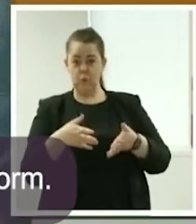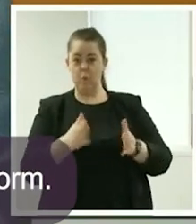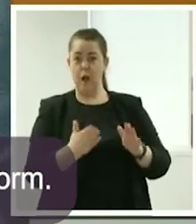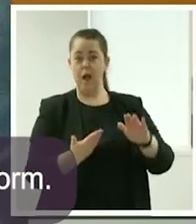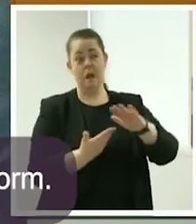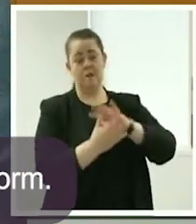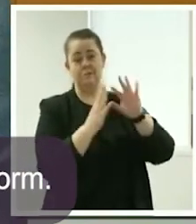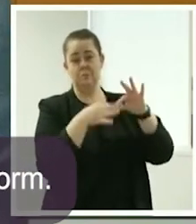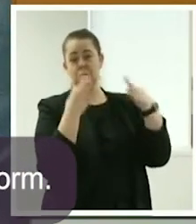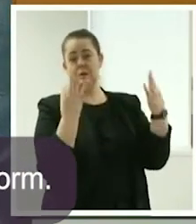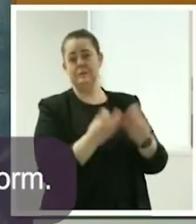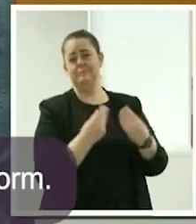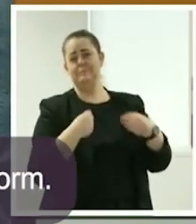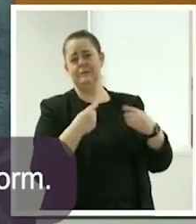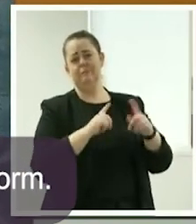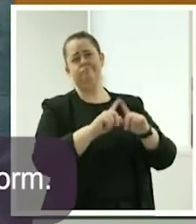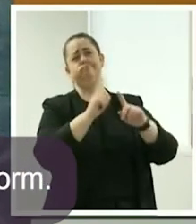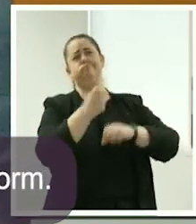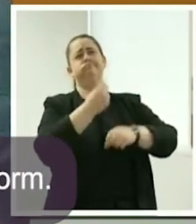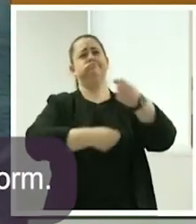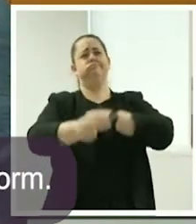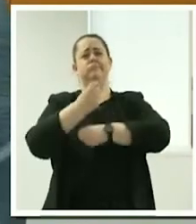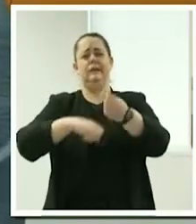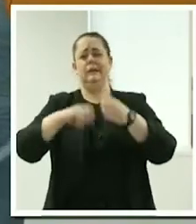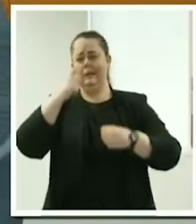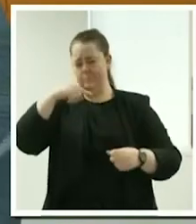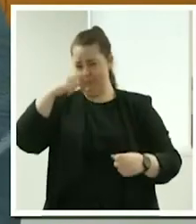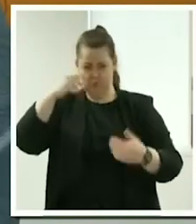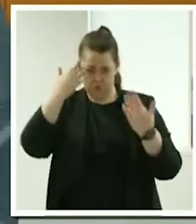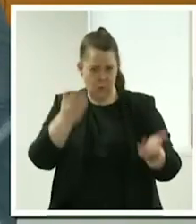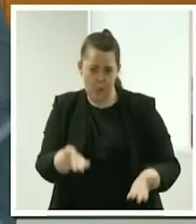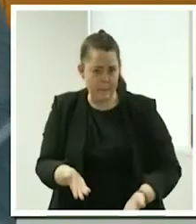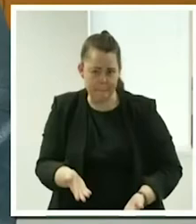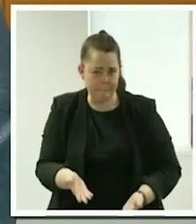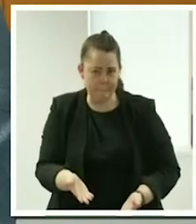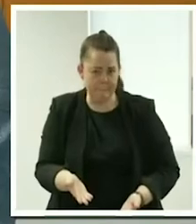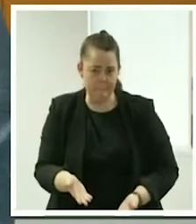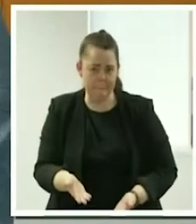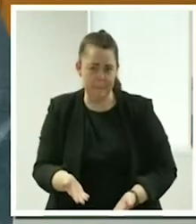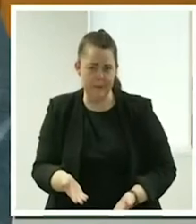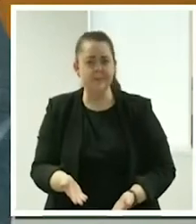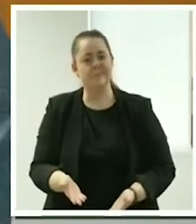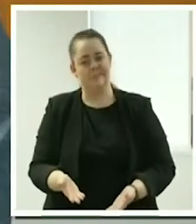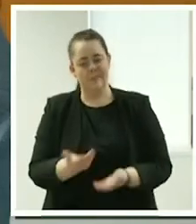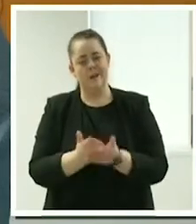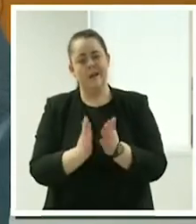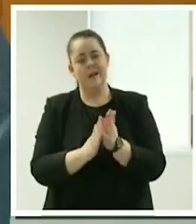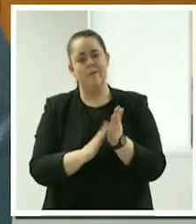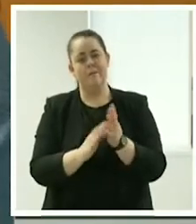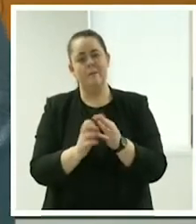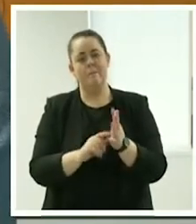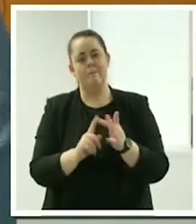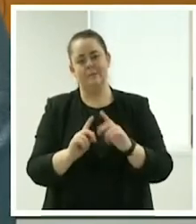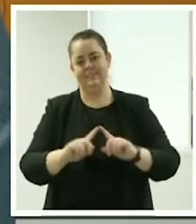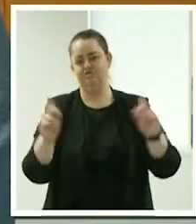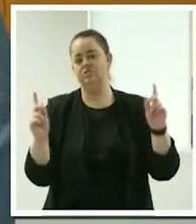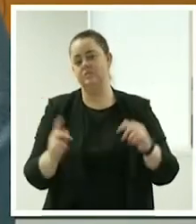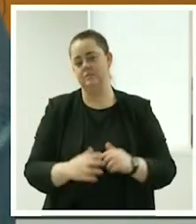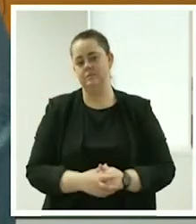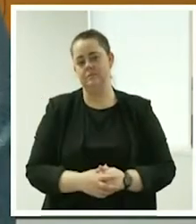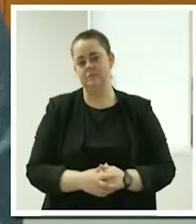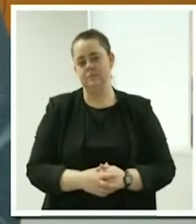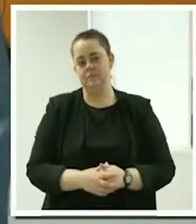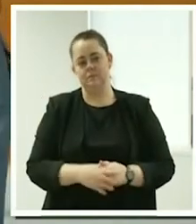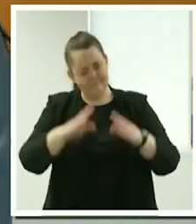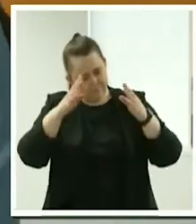um working for yourself via the platform and so it's looking at your client and the needs that they